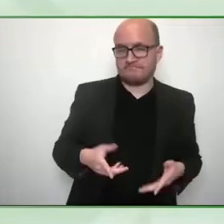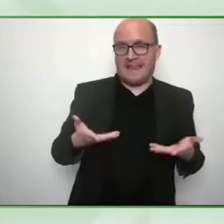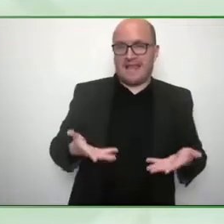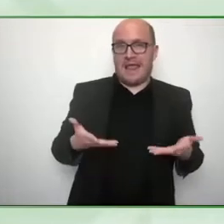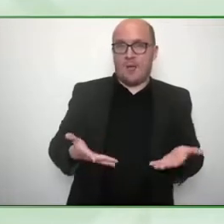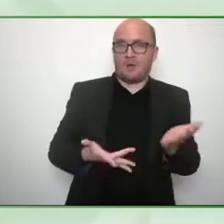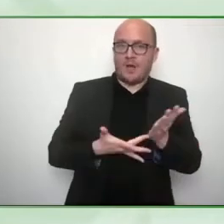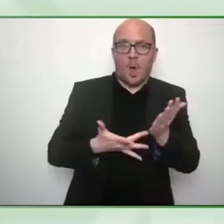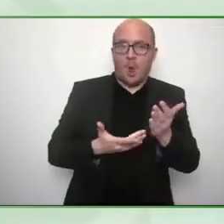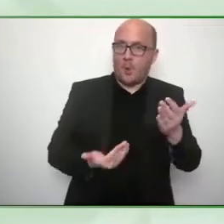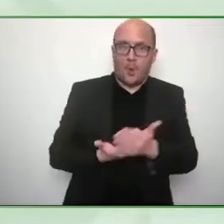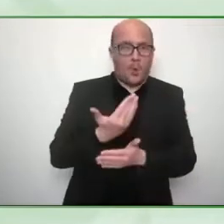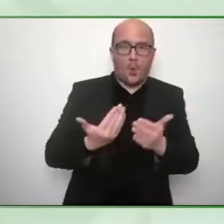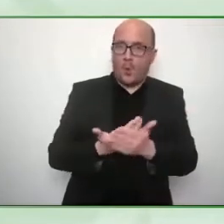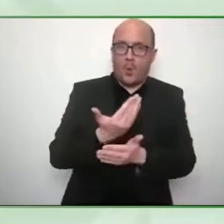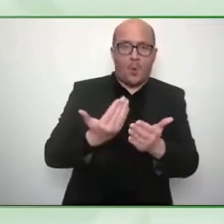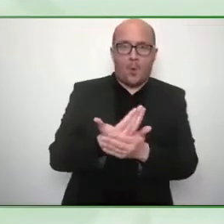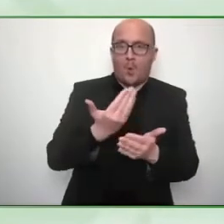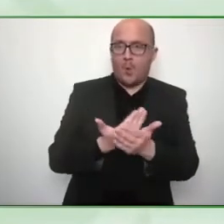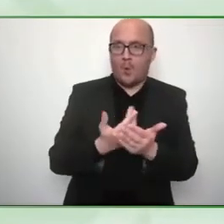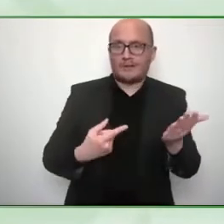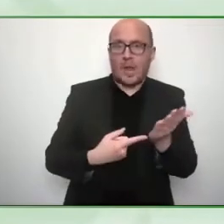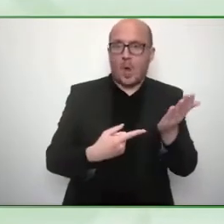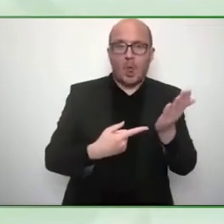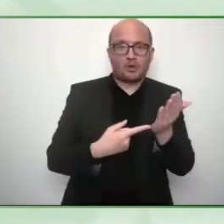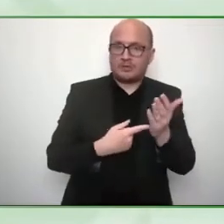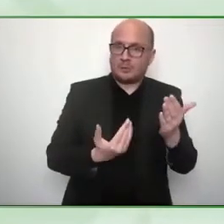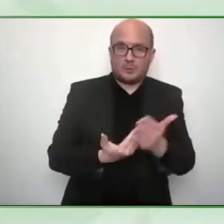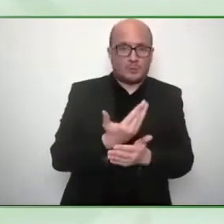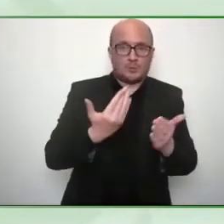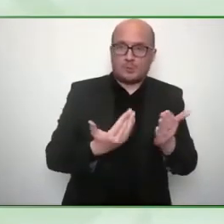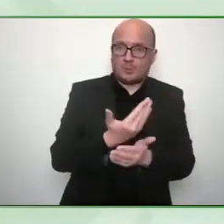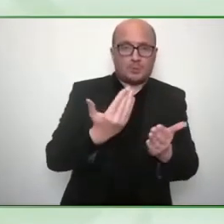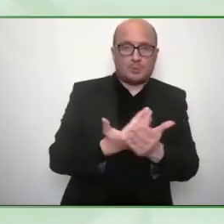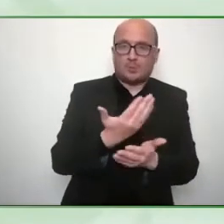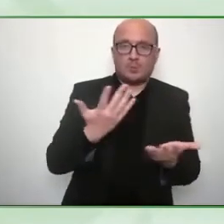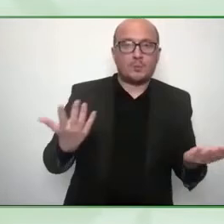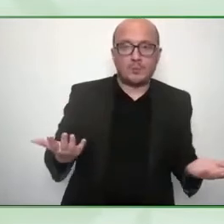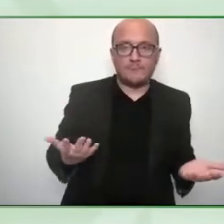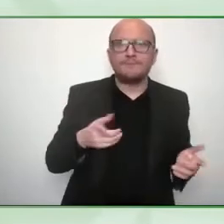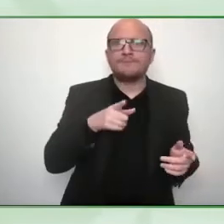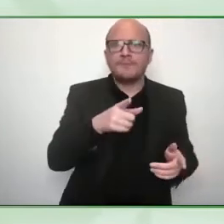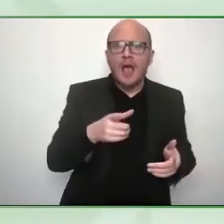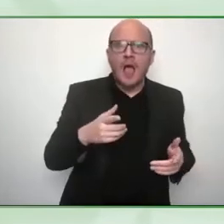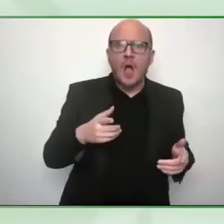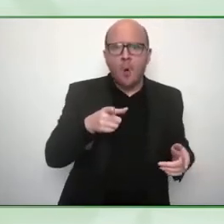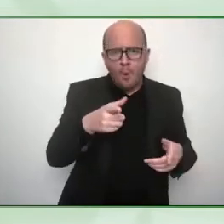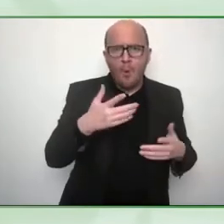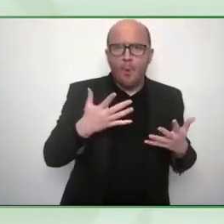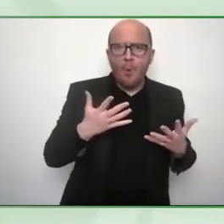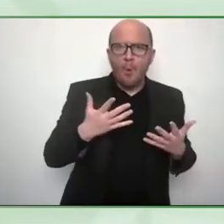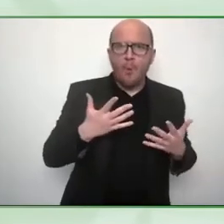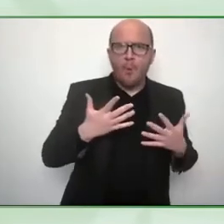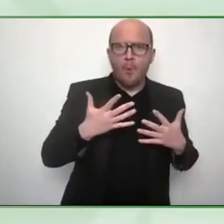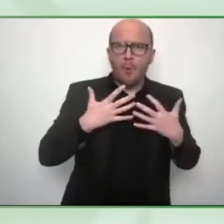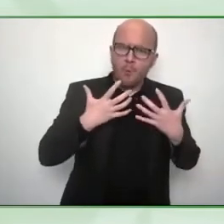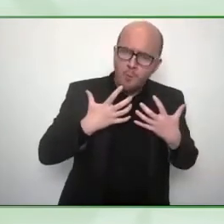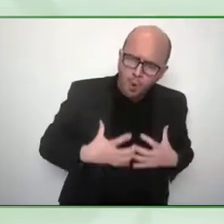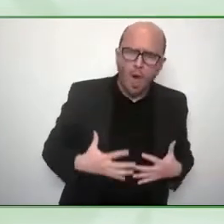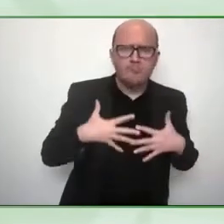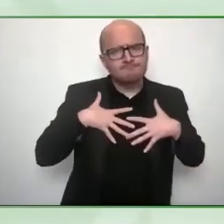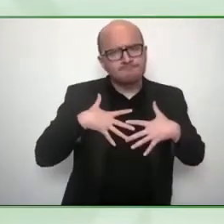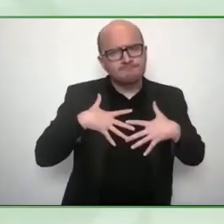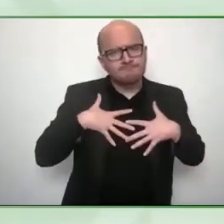are to enhance health care we have to leverage the technology that is available apply